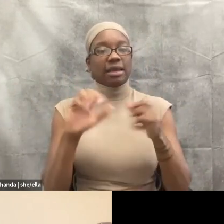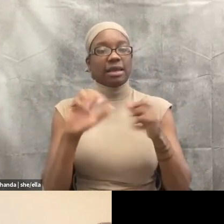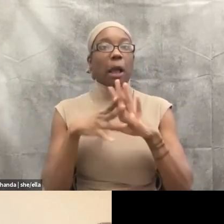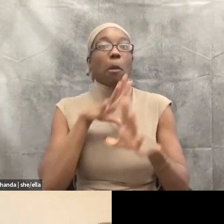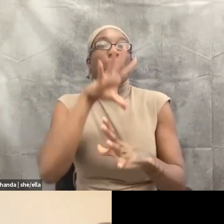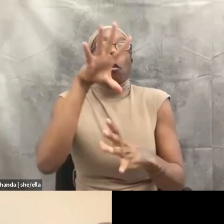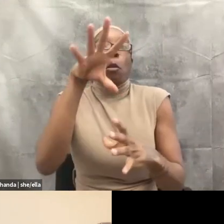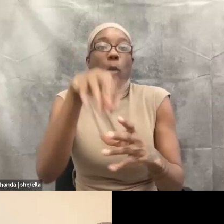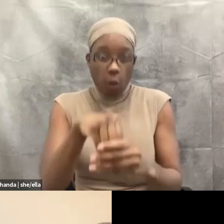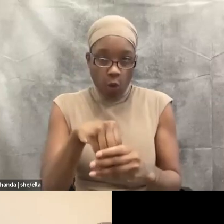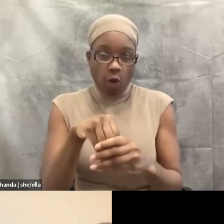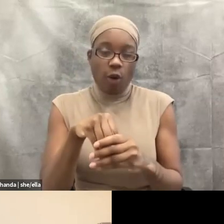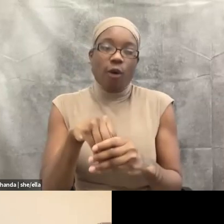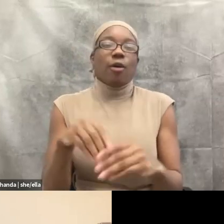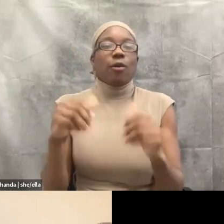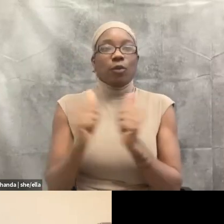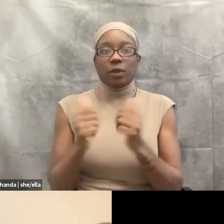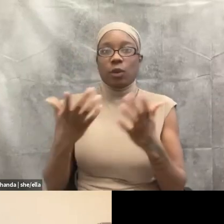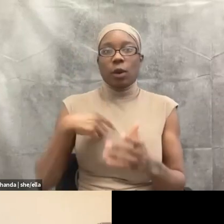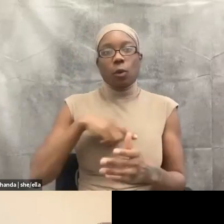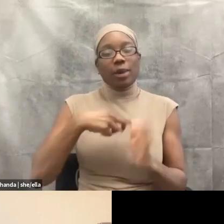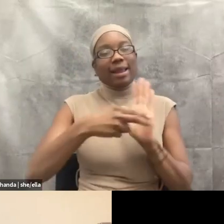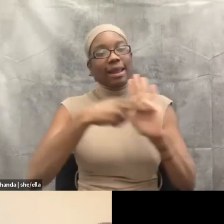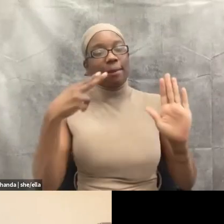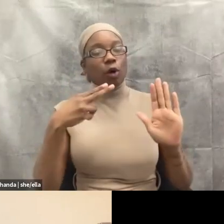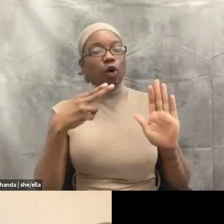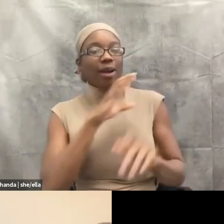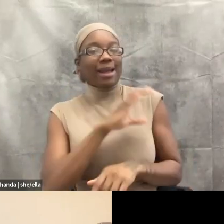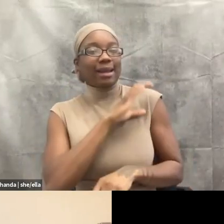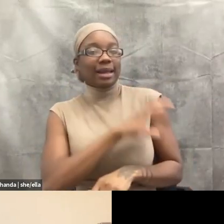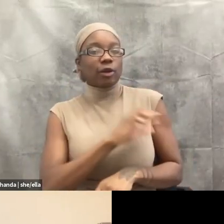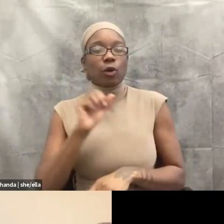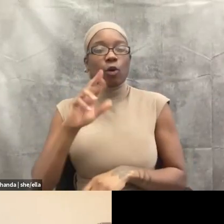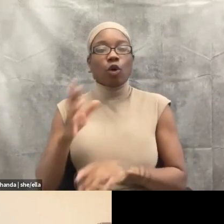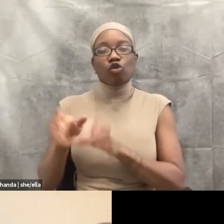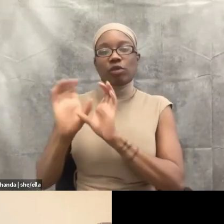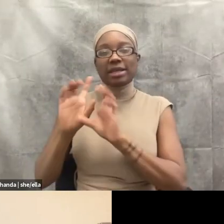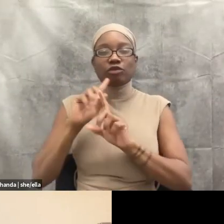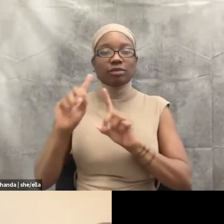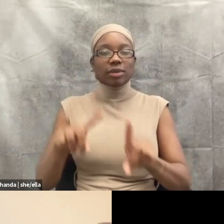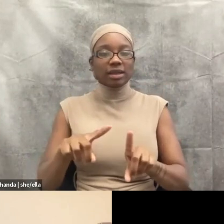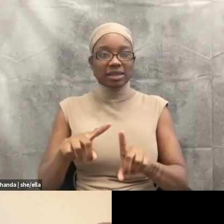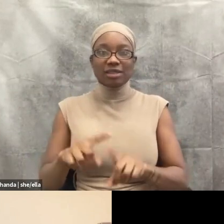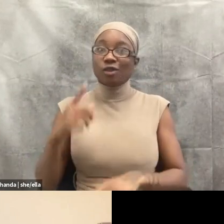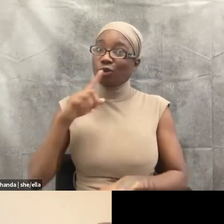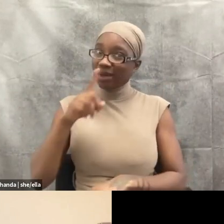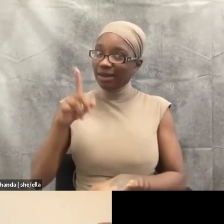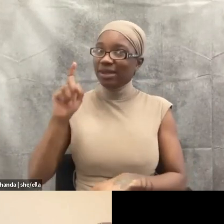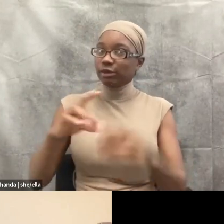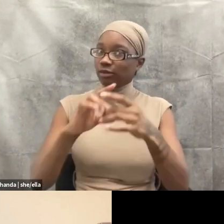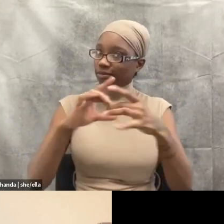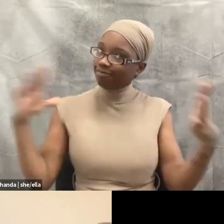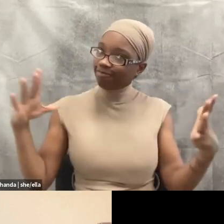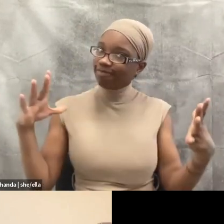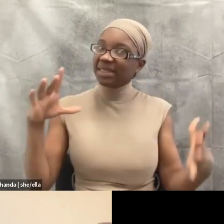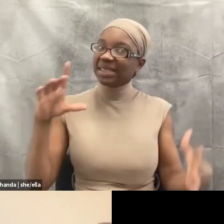in what's considered clinical or crisis response. Um, so really, um, divesting 9-8-8 from 9-1-1 is a,